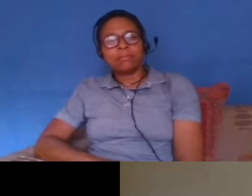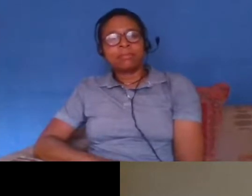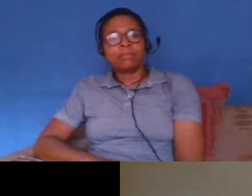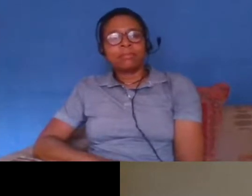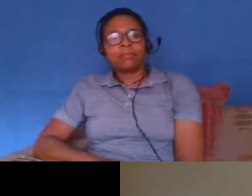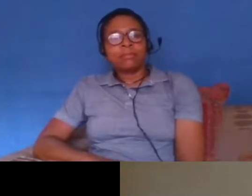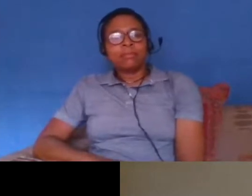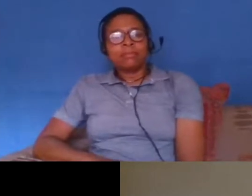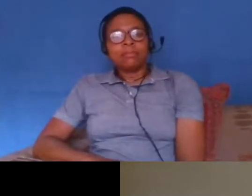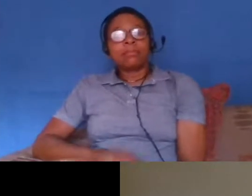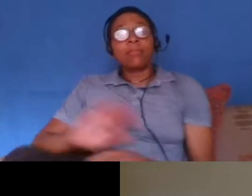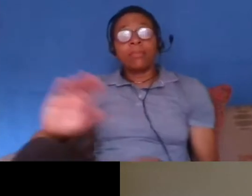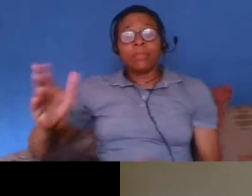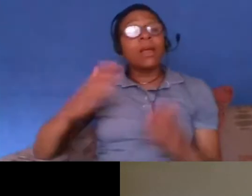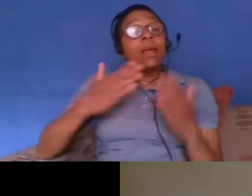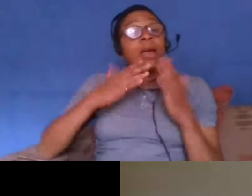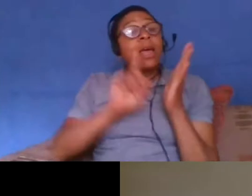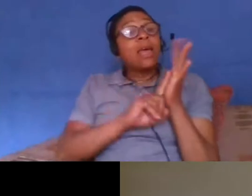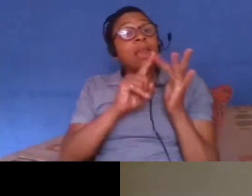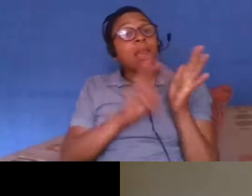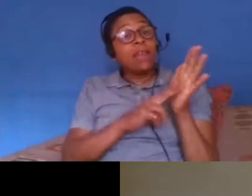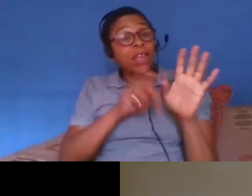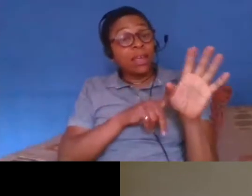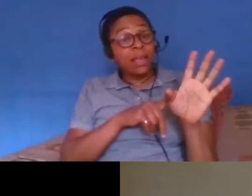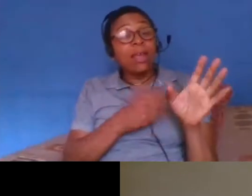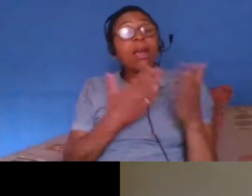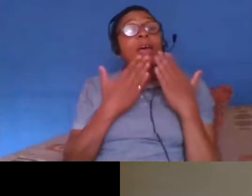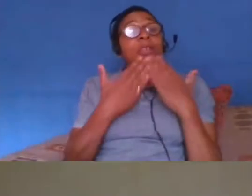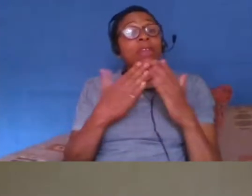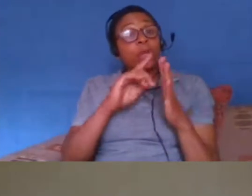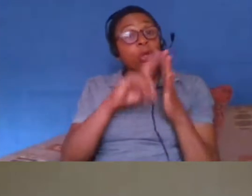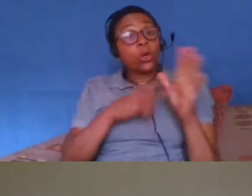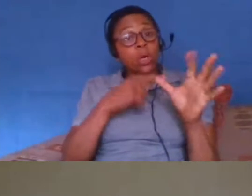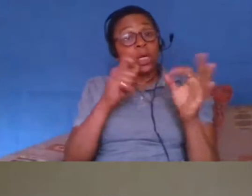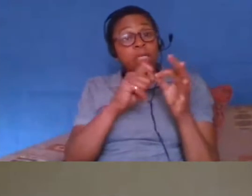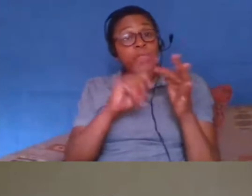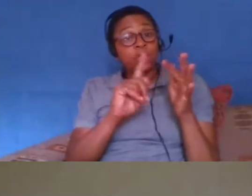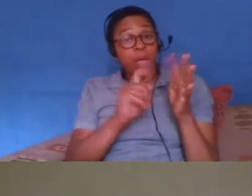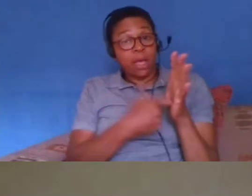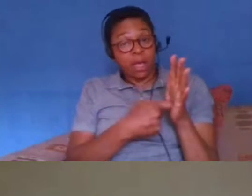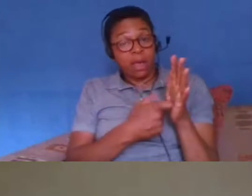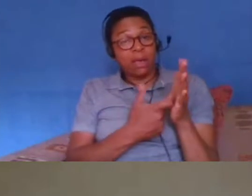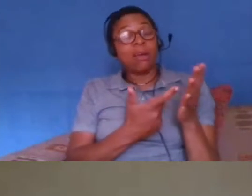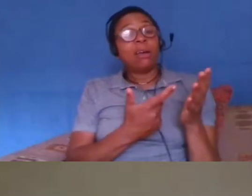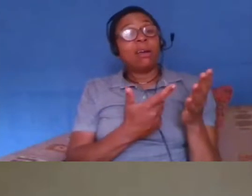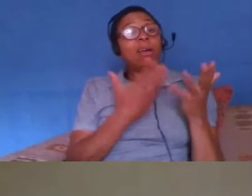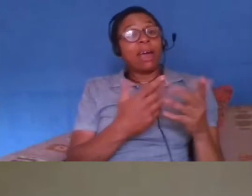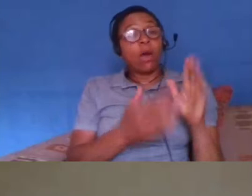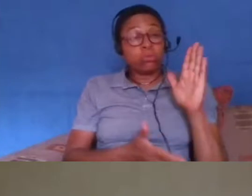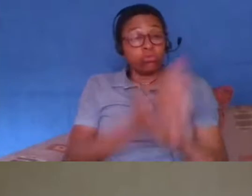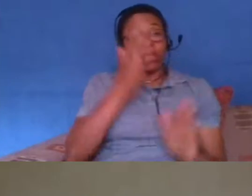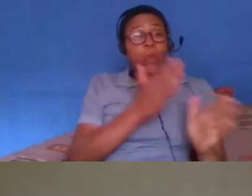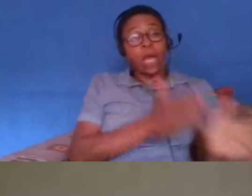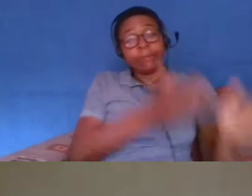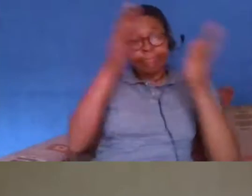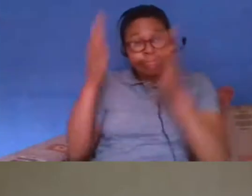thank you jabeer that was brilliant um we're going to just move straight into colin's uh section now and then come back for um